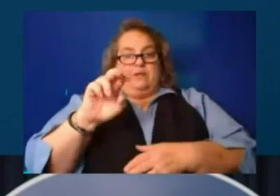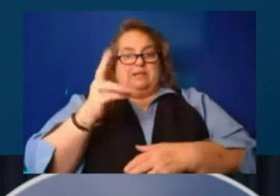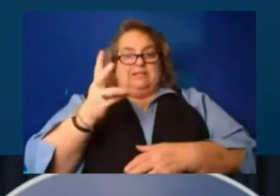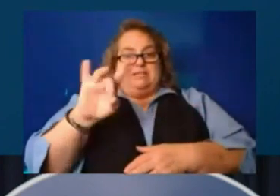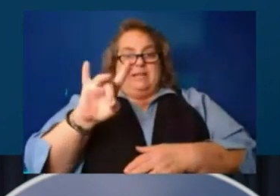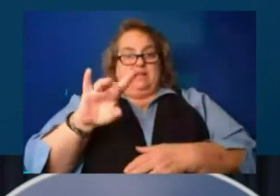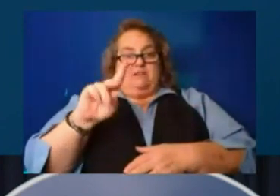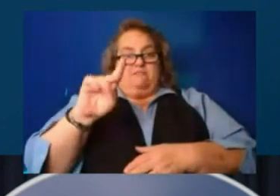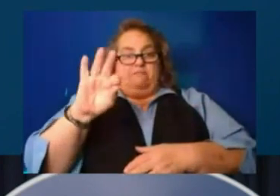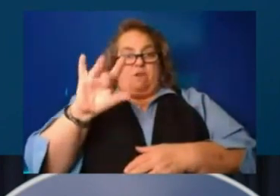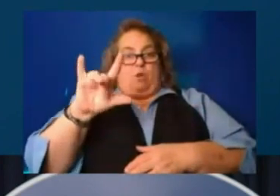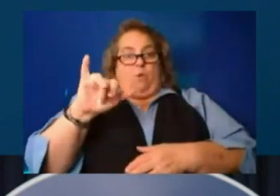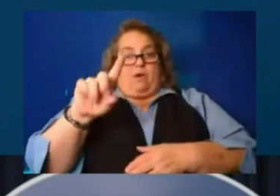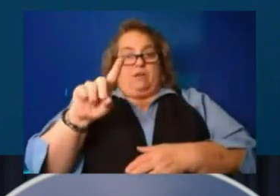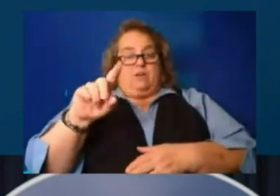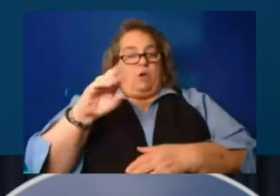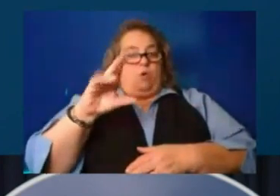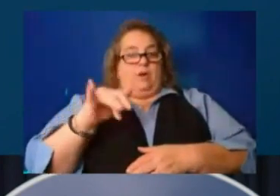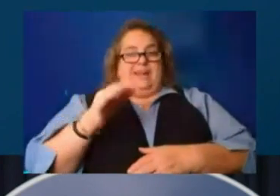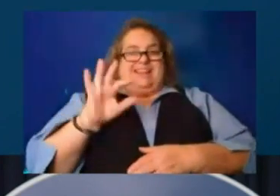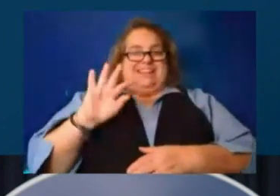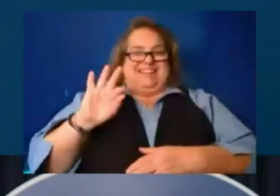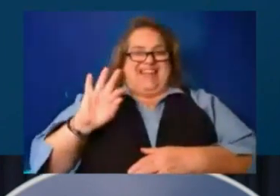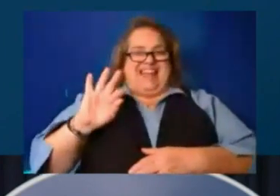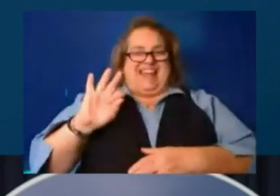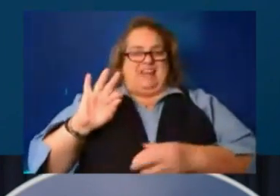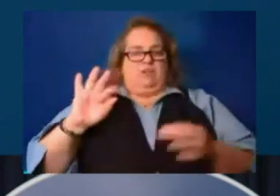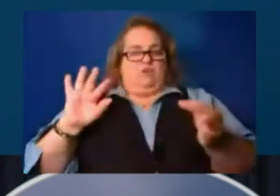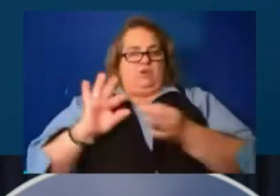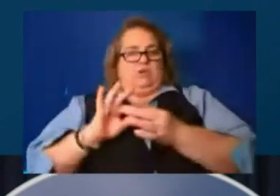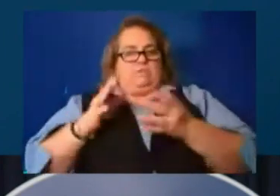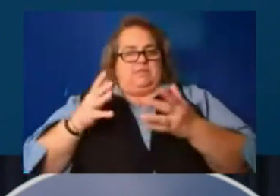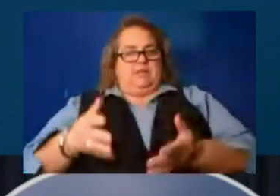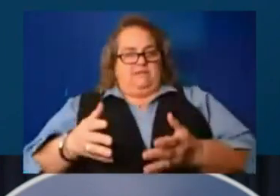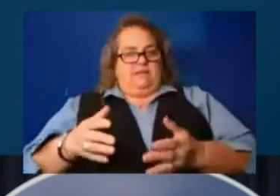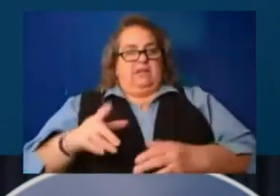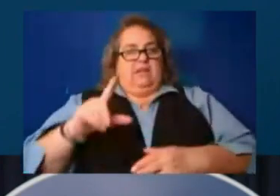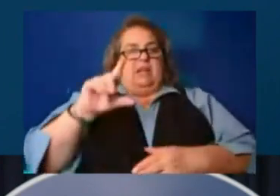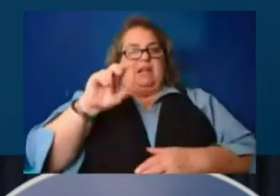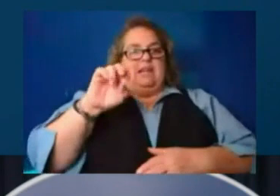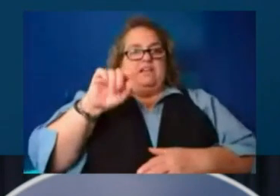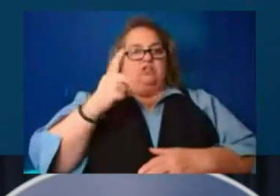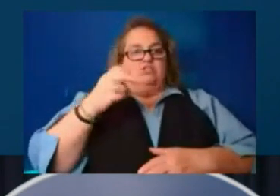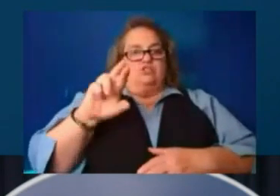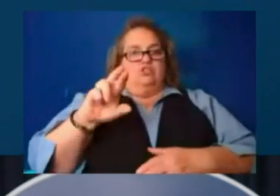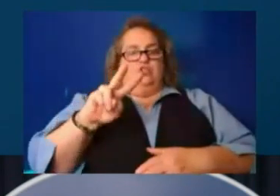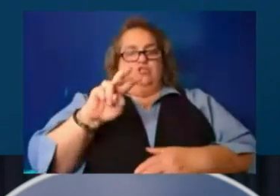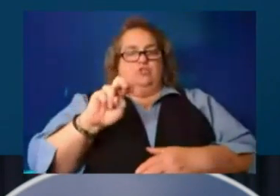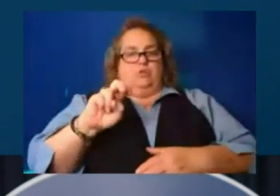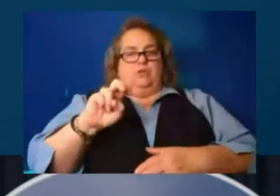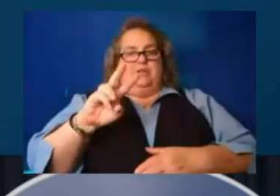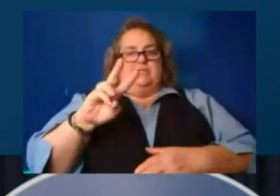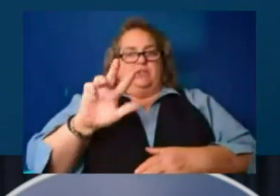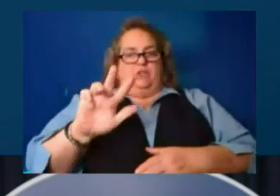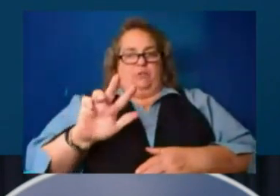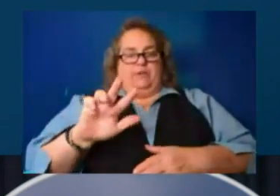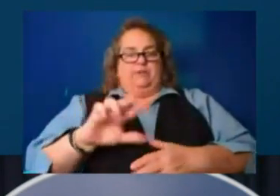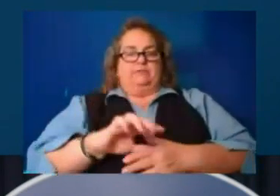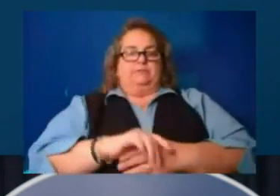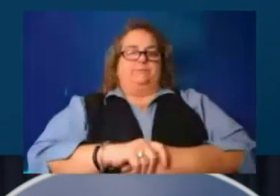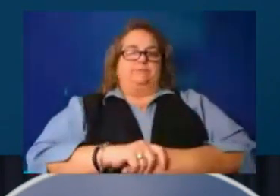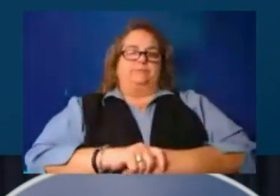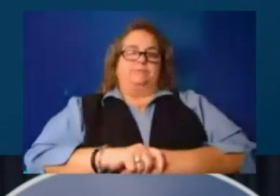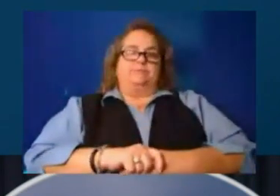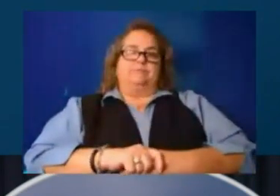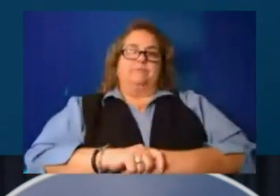people, nine hookups at the moment in Letcher 263. Uh, no new